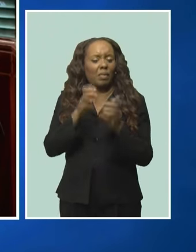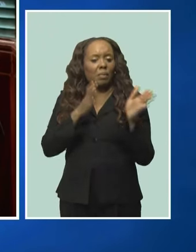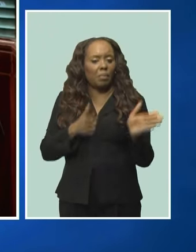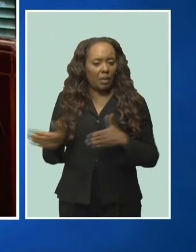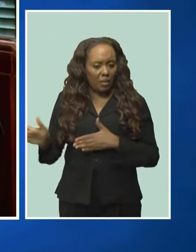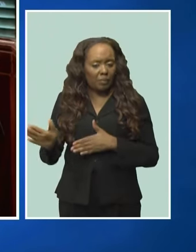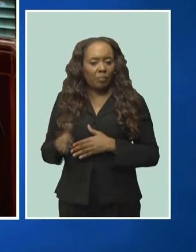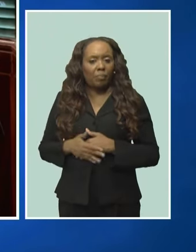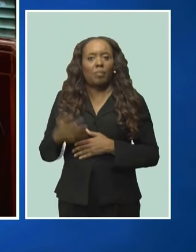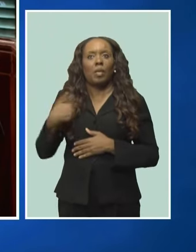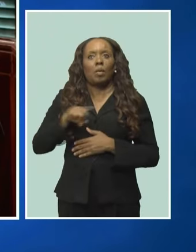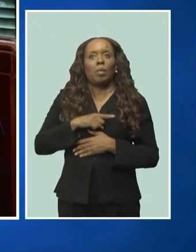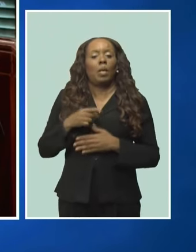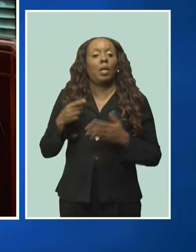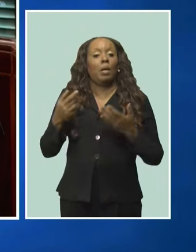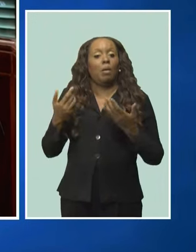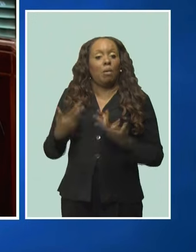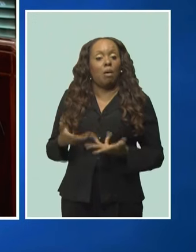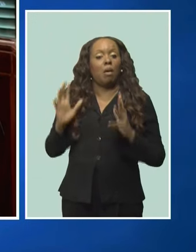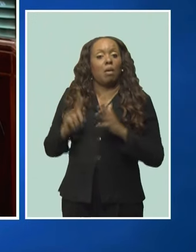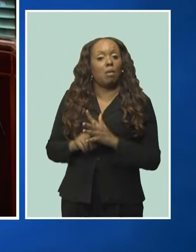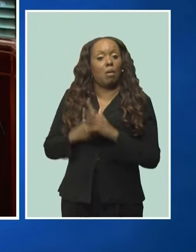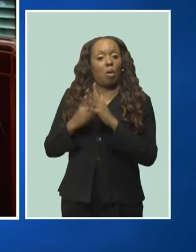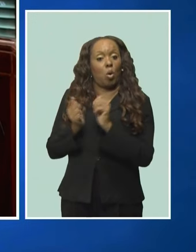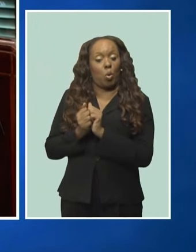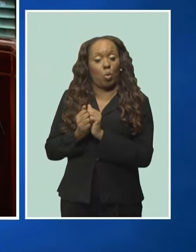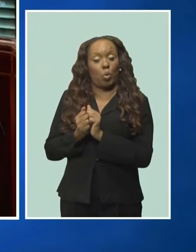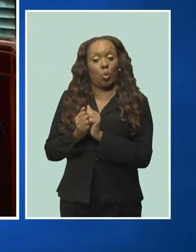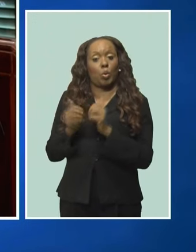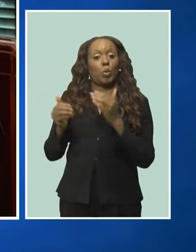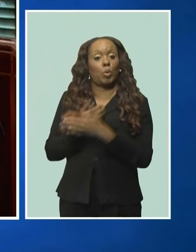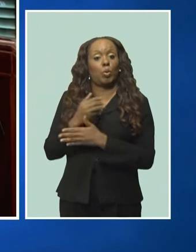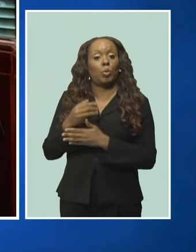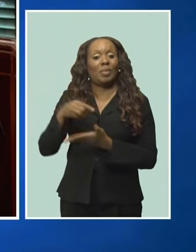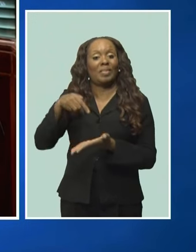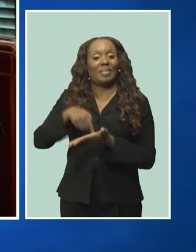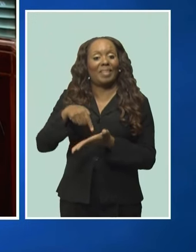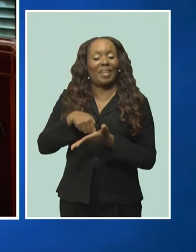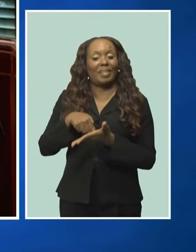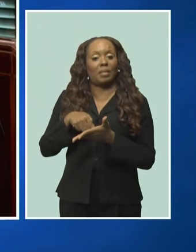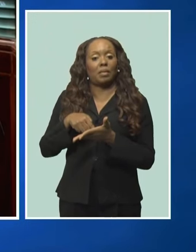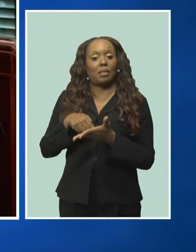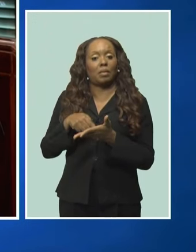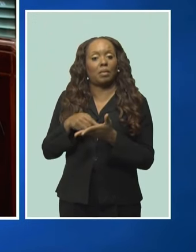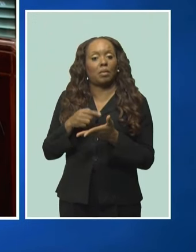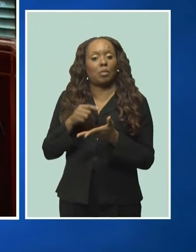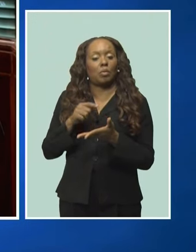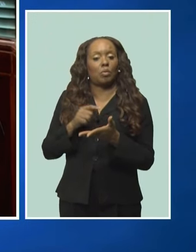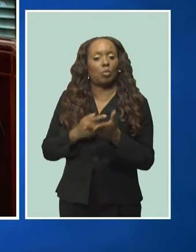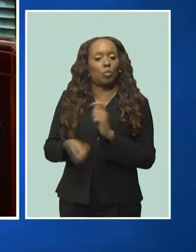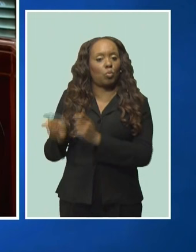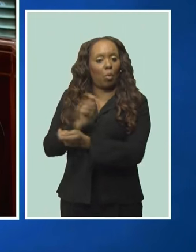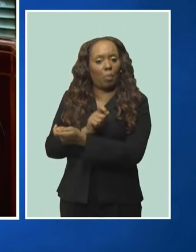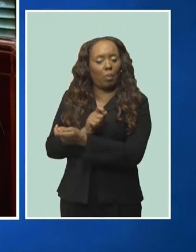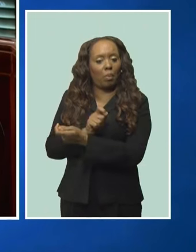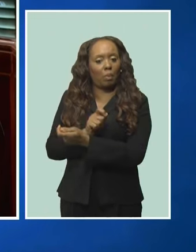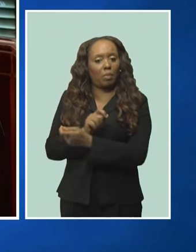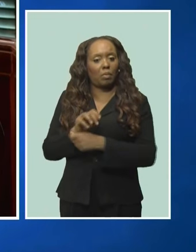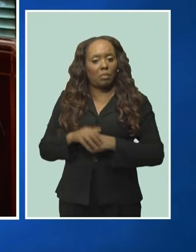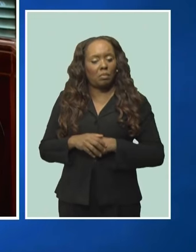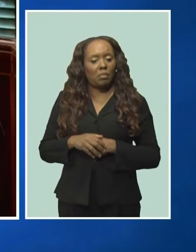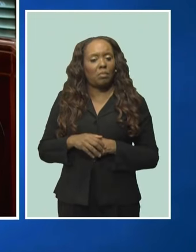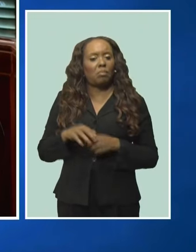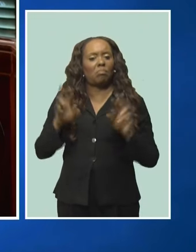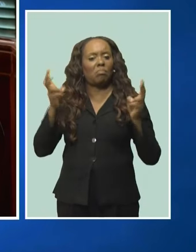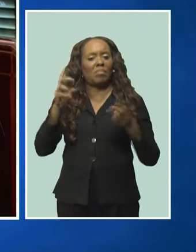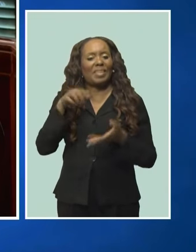started with one debt swap. We broke new ground globally with the debt swap for nature, what we